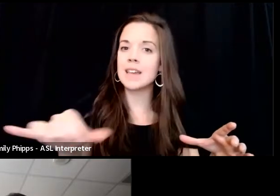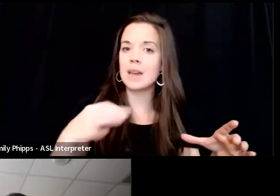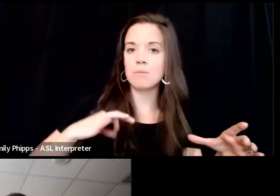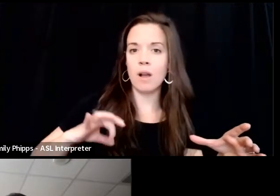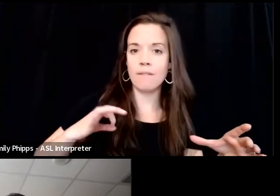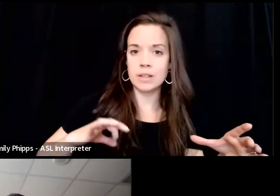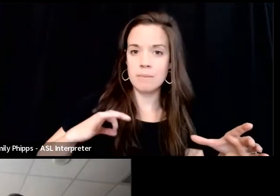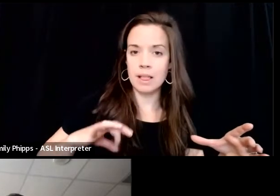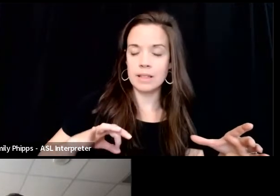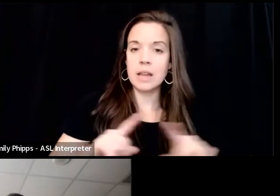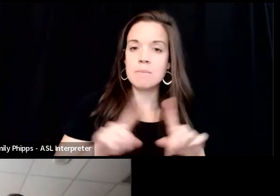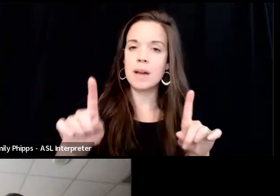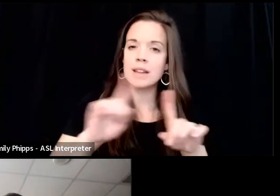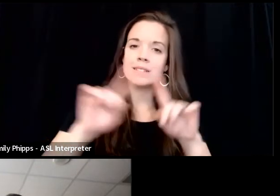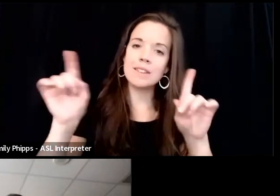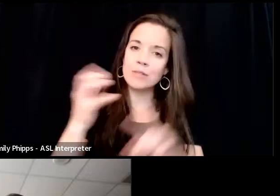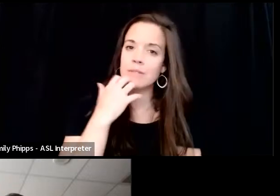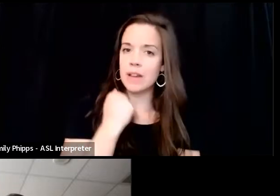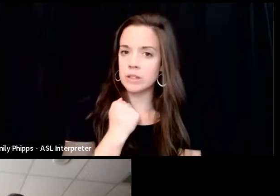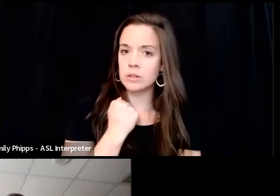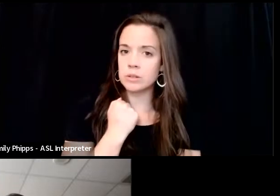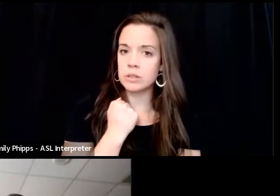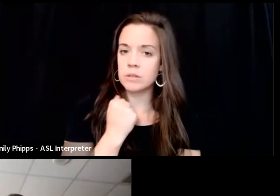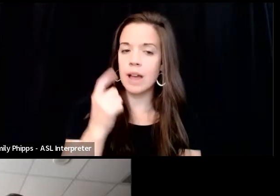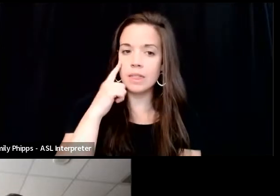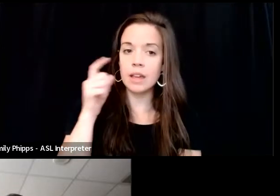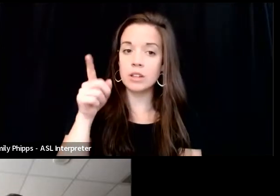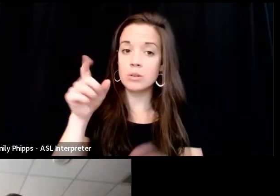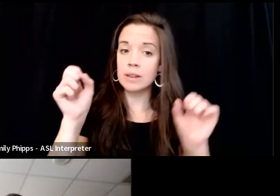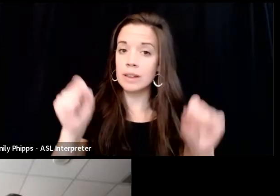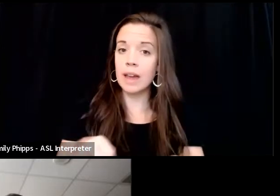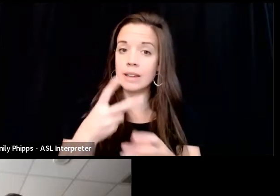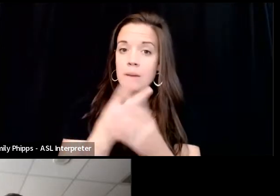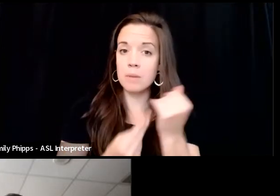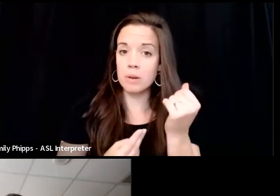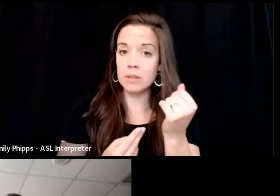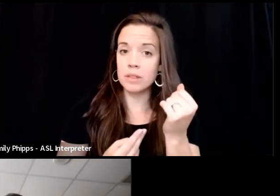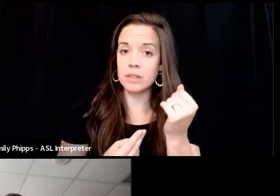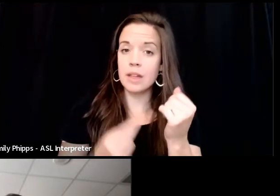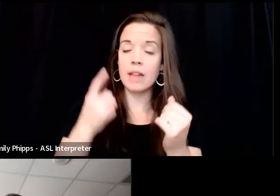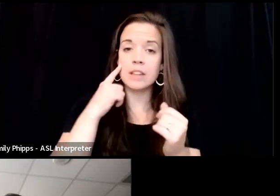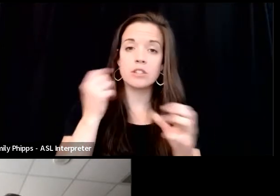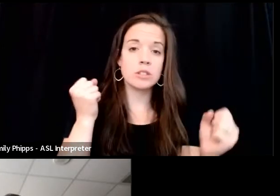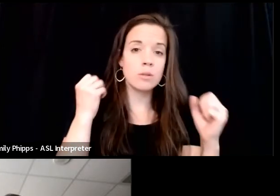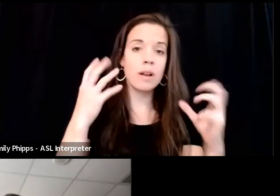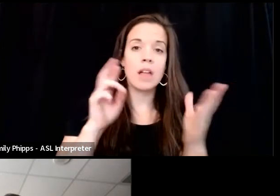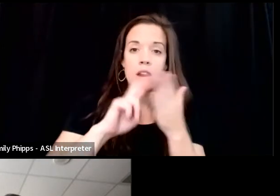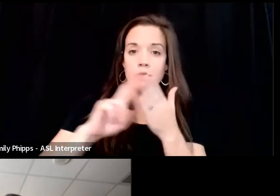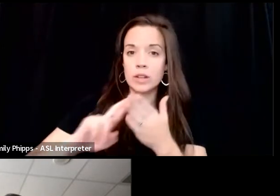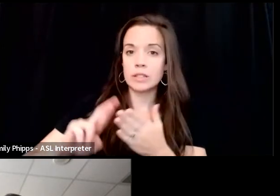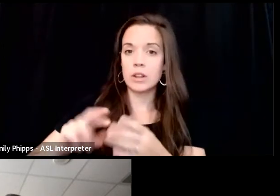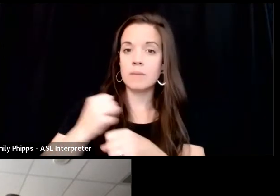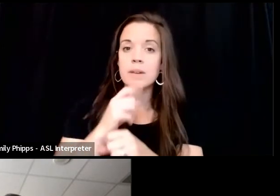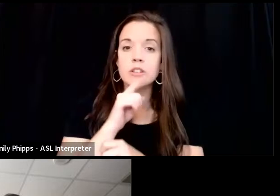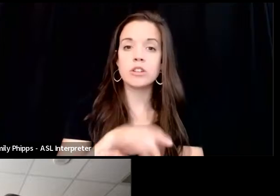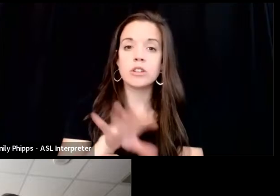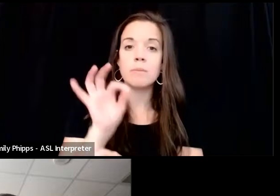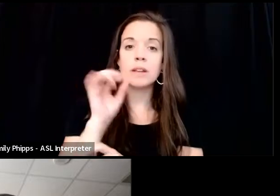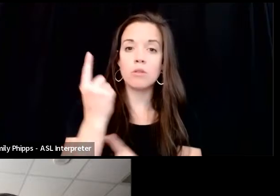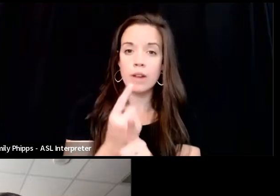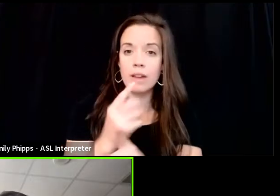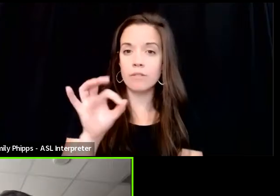have different values. So I think you can get both. I think you just have to do a lot of research and make sure you pick the right firm.